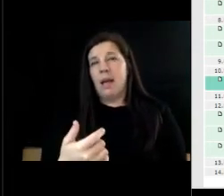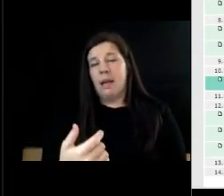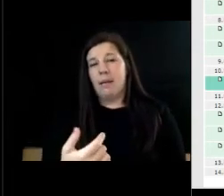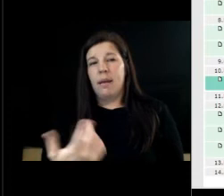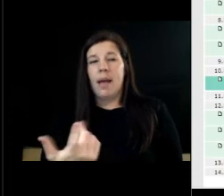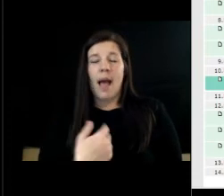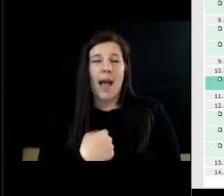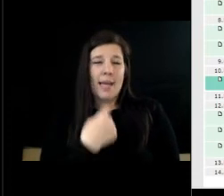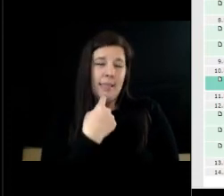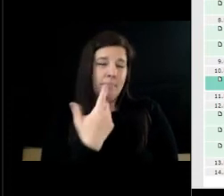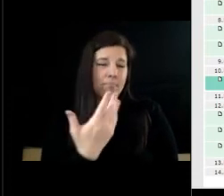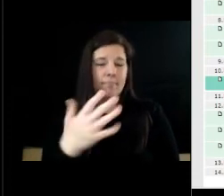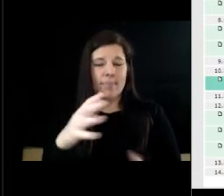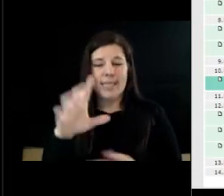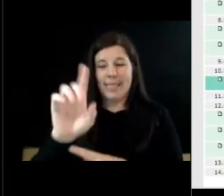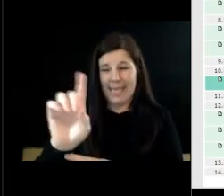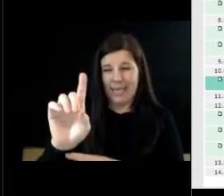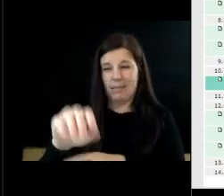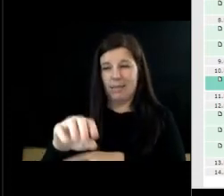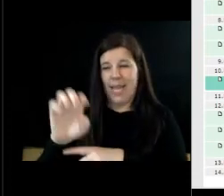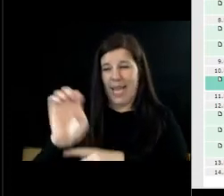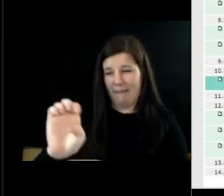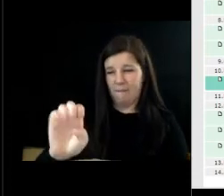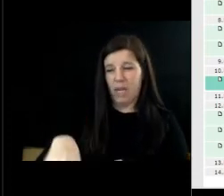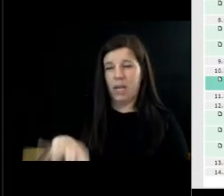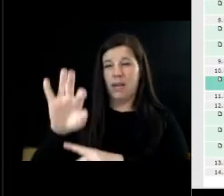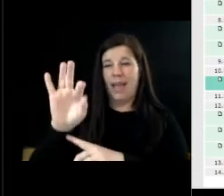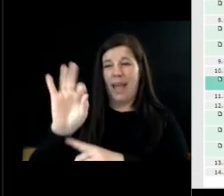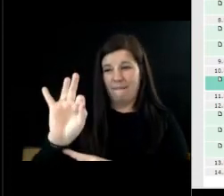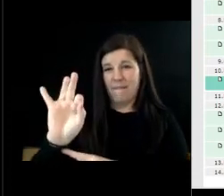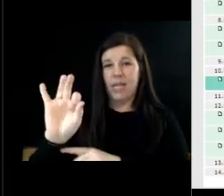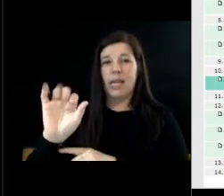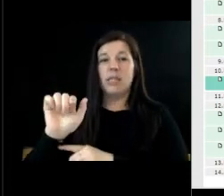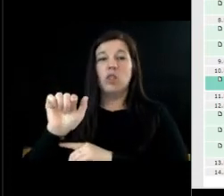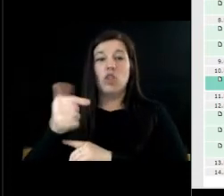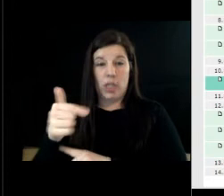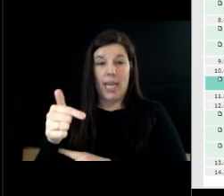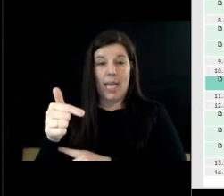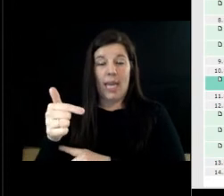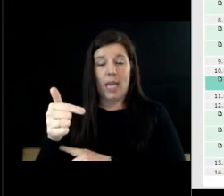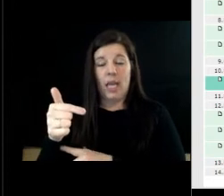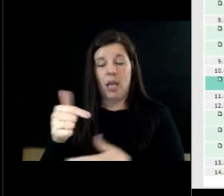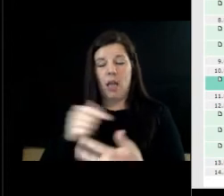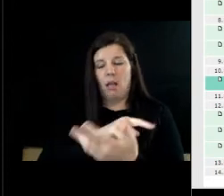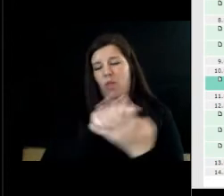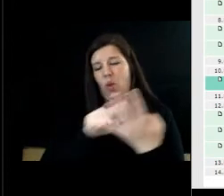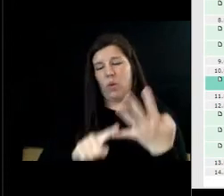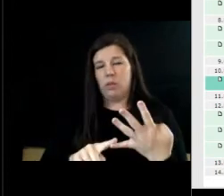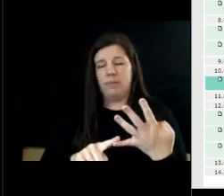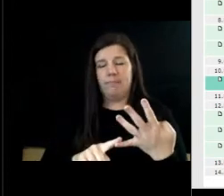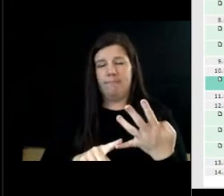e f and g which are assessments